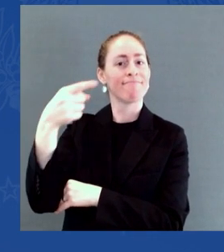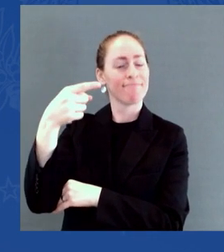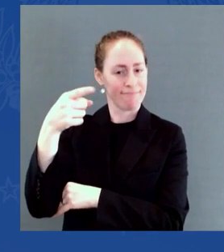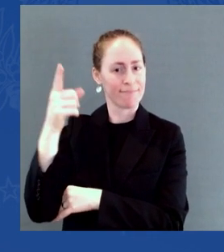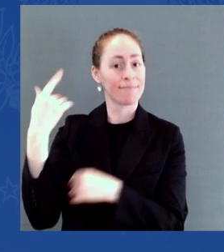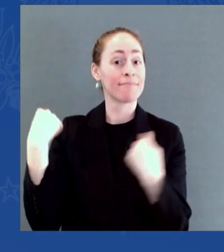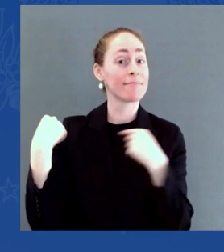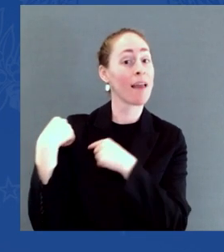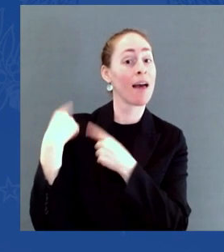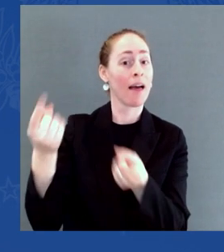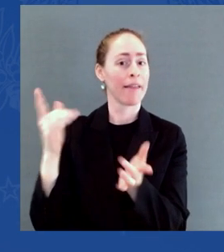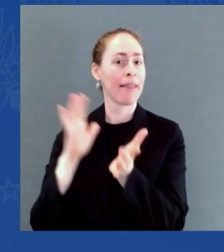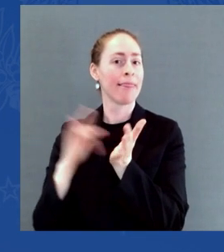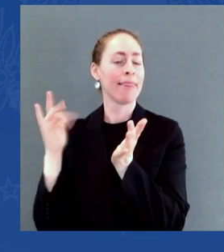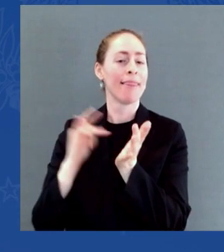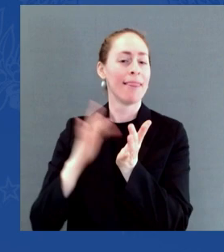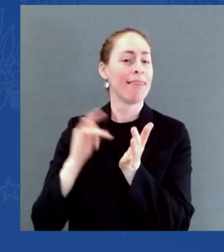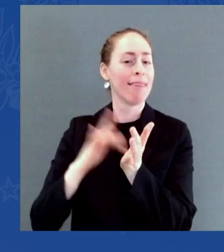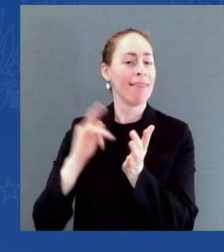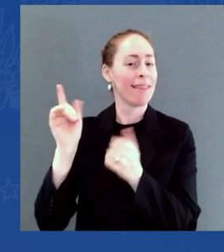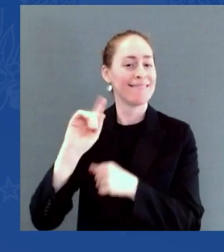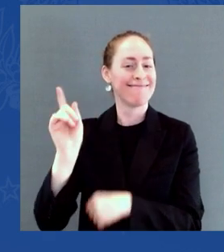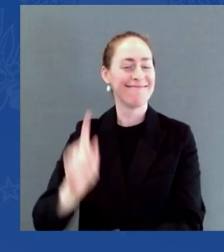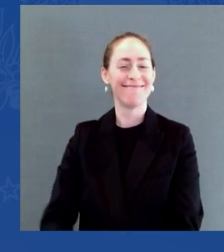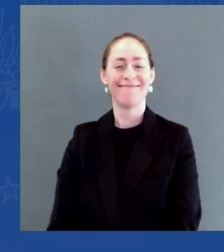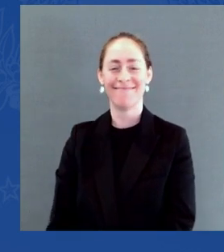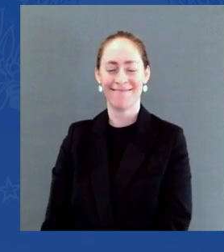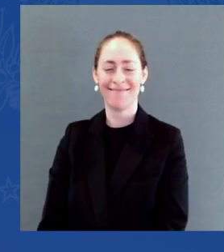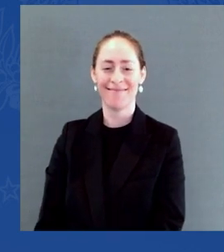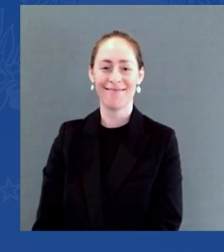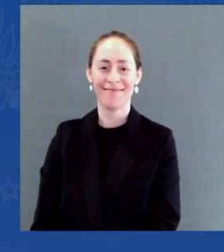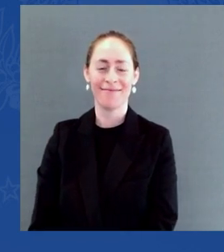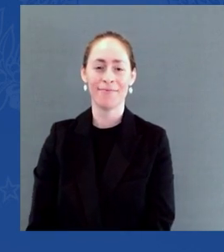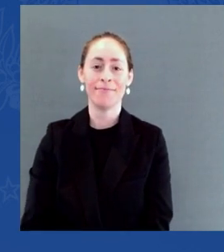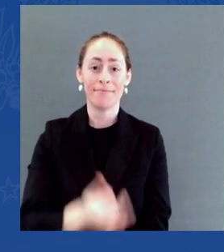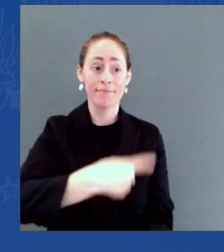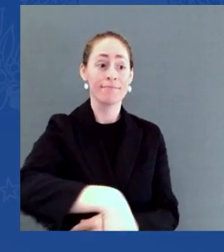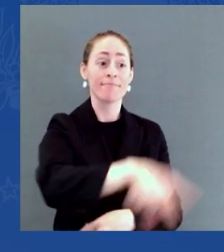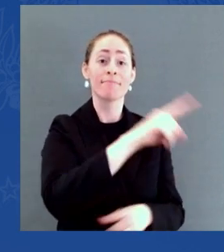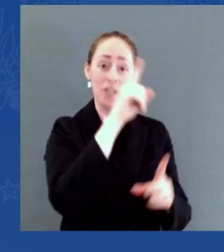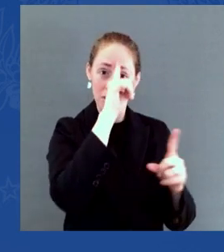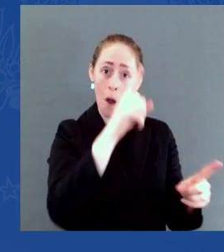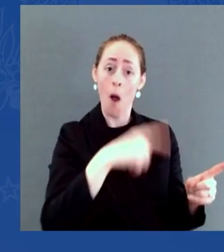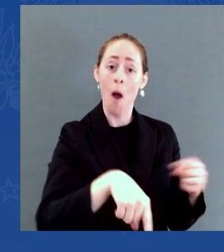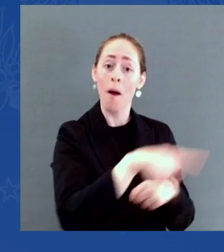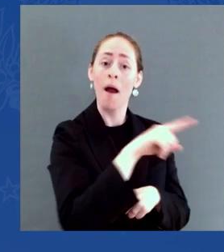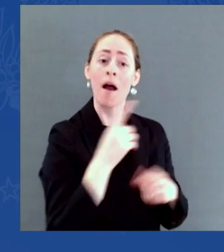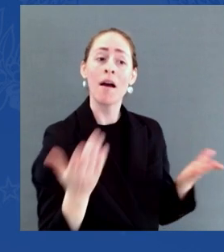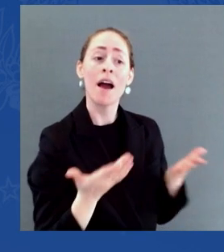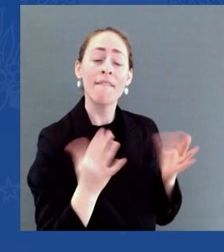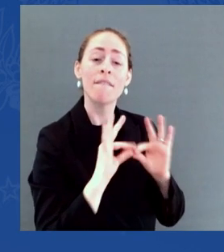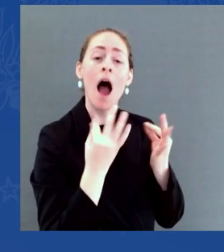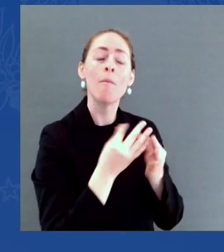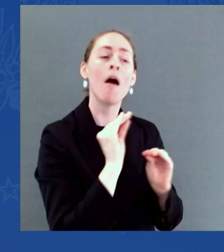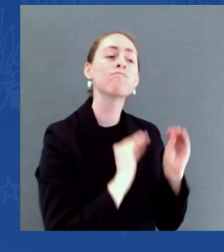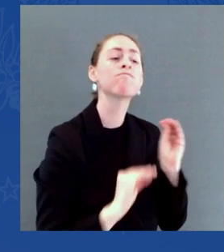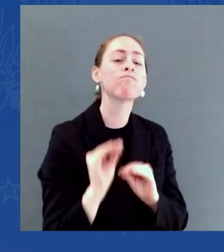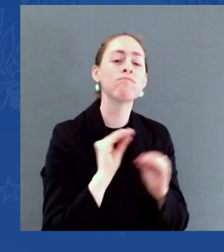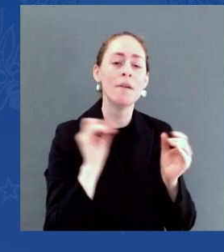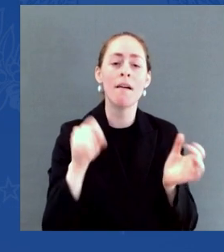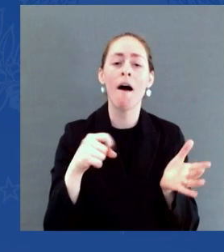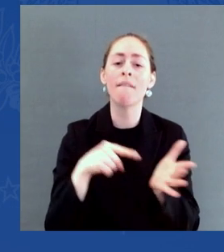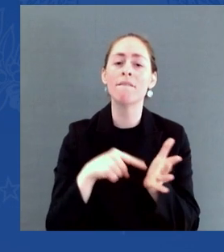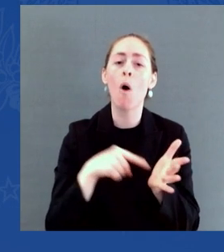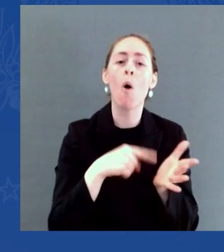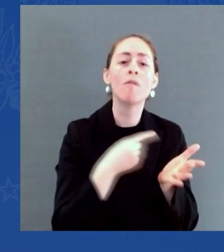millions of American families. But my critics don't seem to agree. They have a lot of speeches about high prices, supply chain, and other